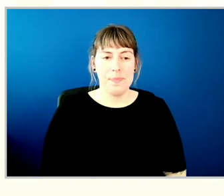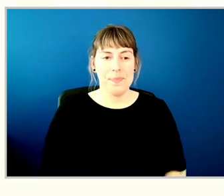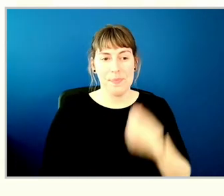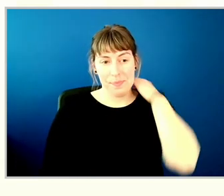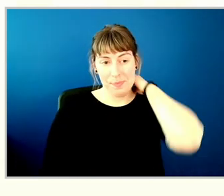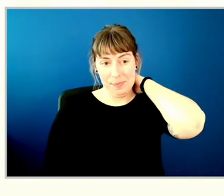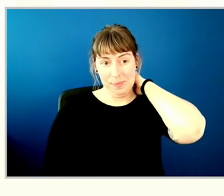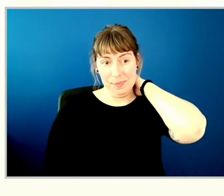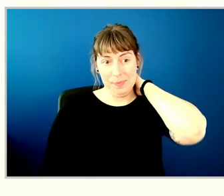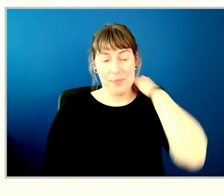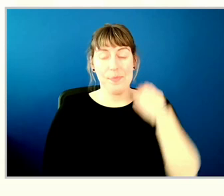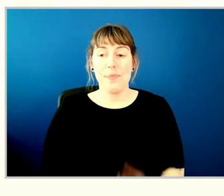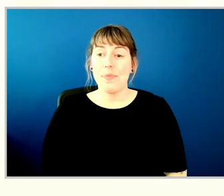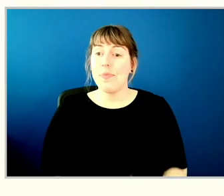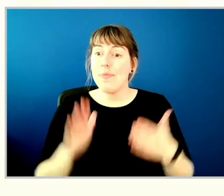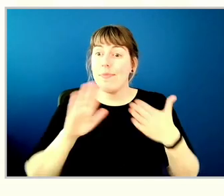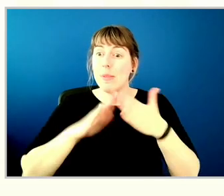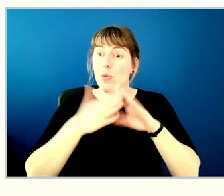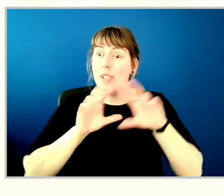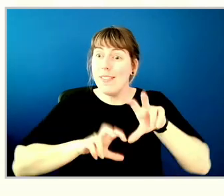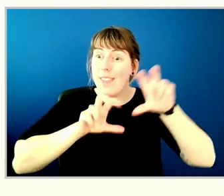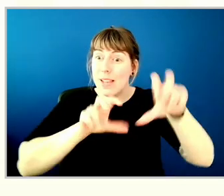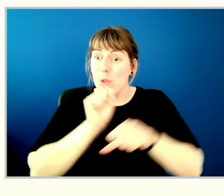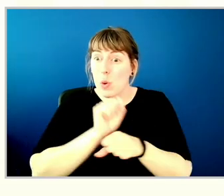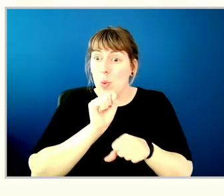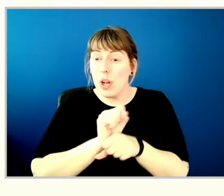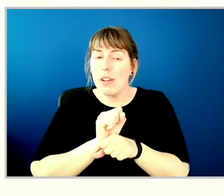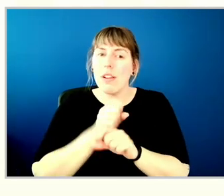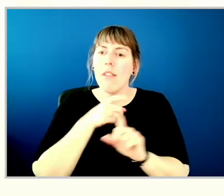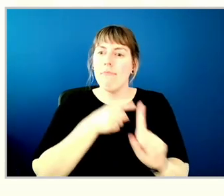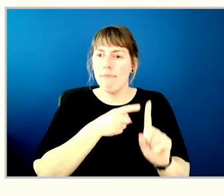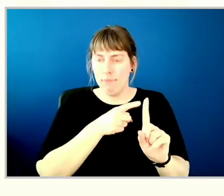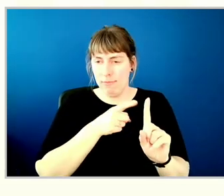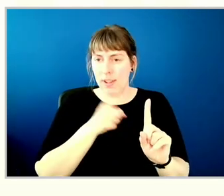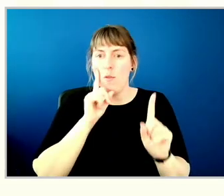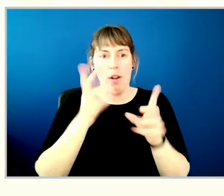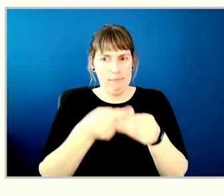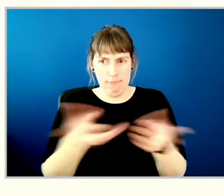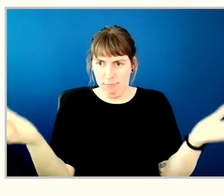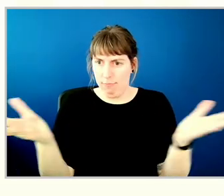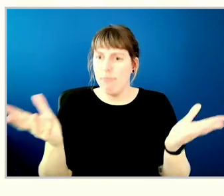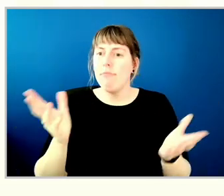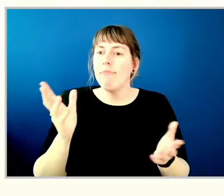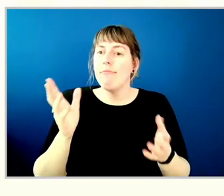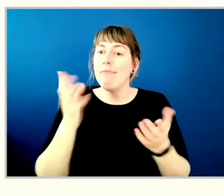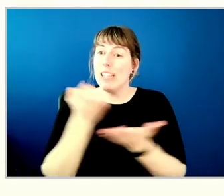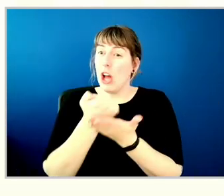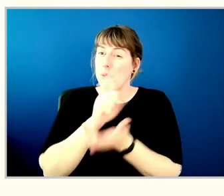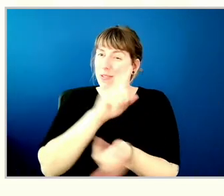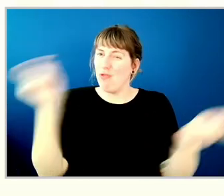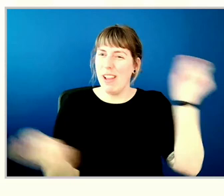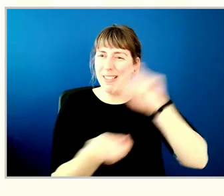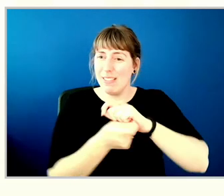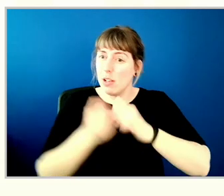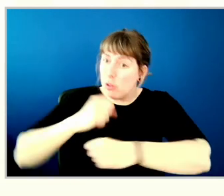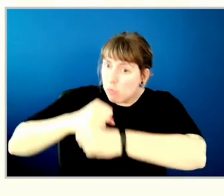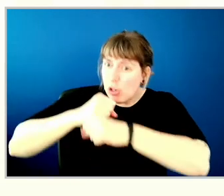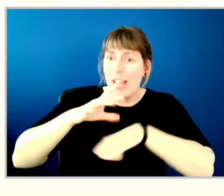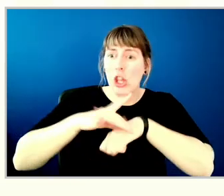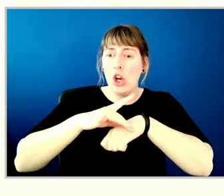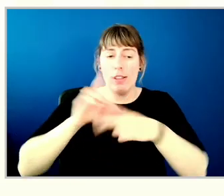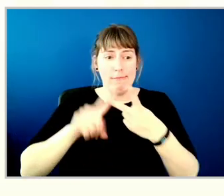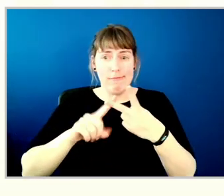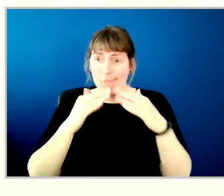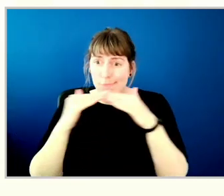Our community investment work is a key tool for delivering on our vision of a transformed economy that protects the earth and guarantees equity